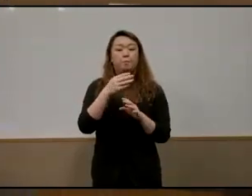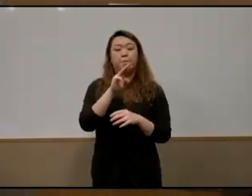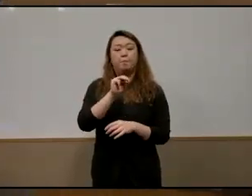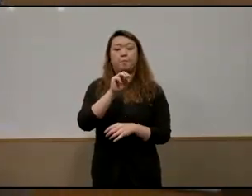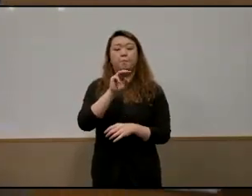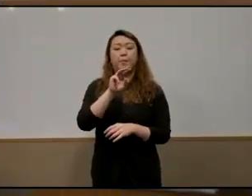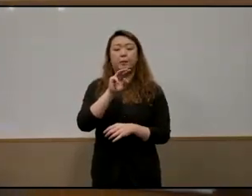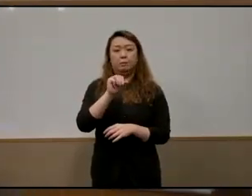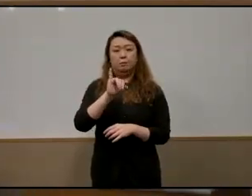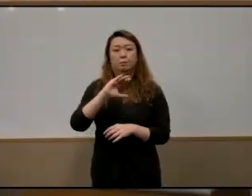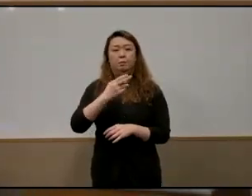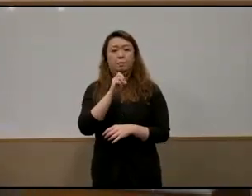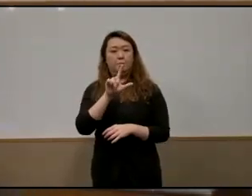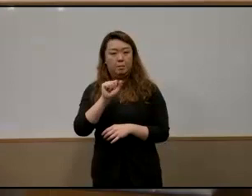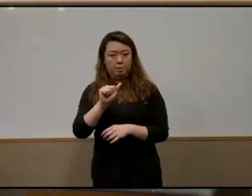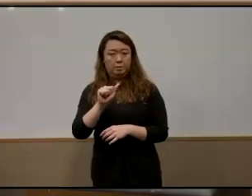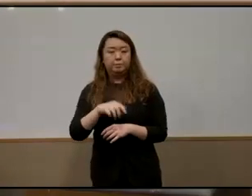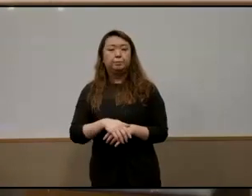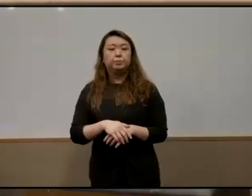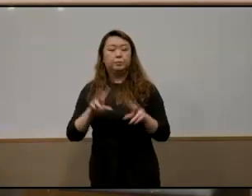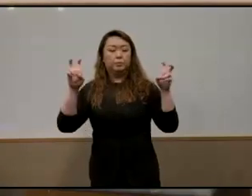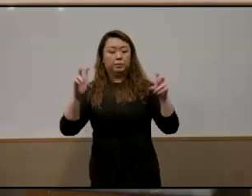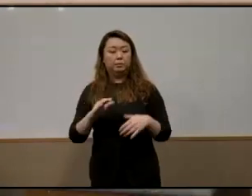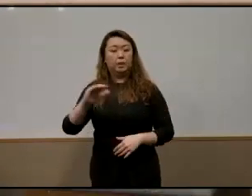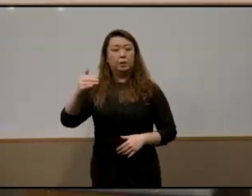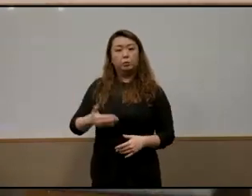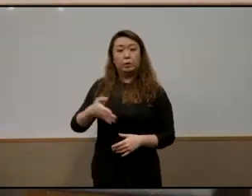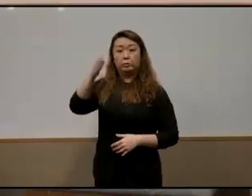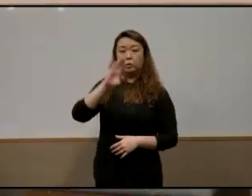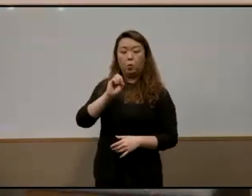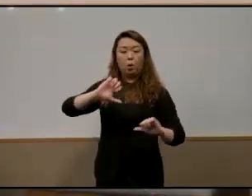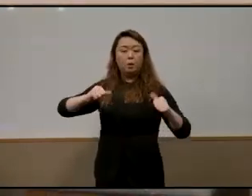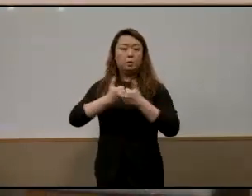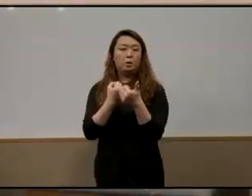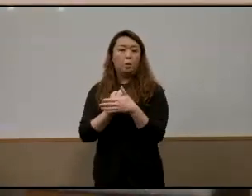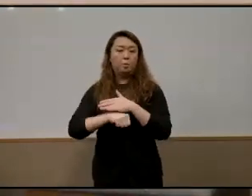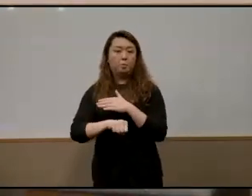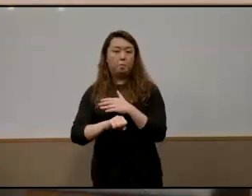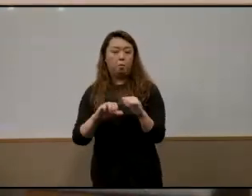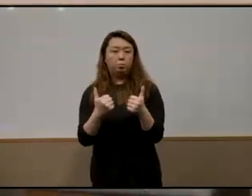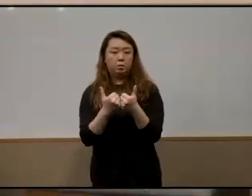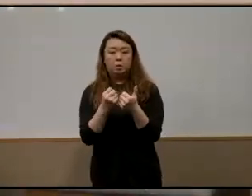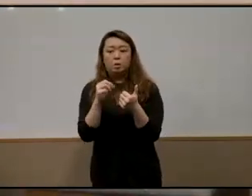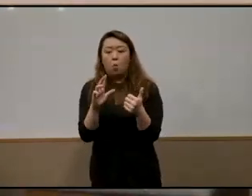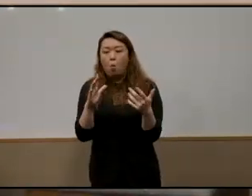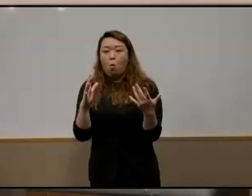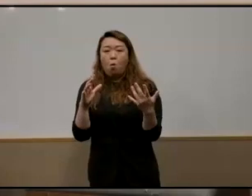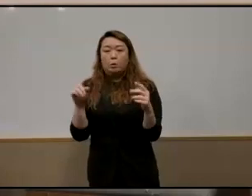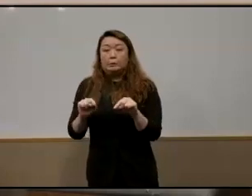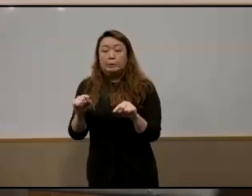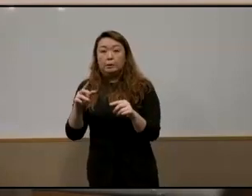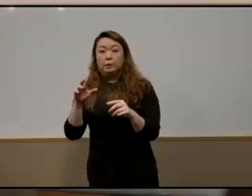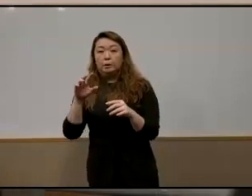there but for the grace of god or the accident of birth or the mystery of fate go i